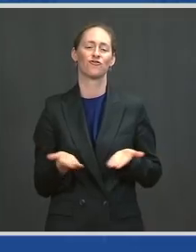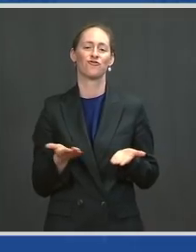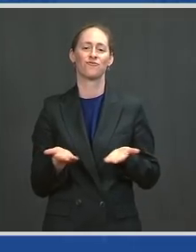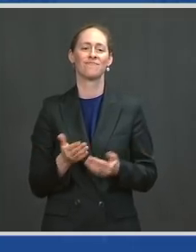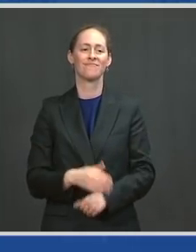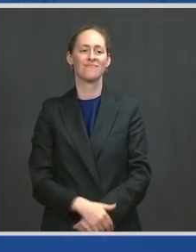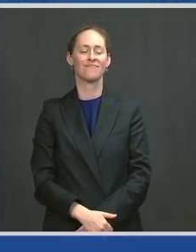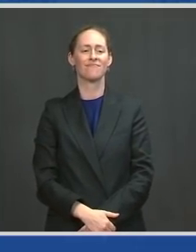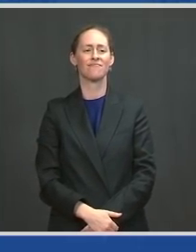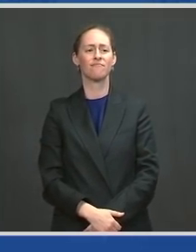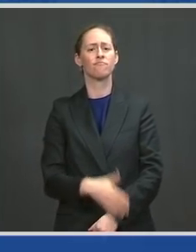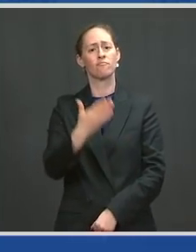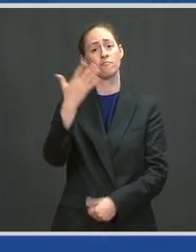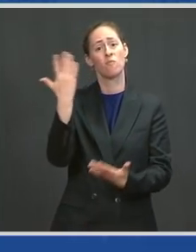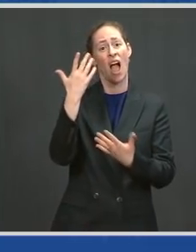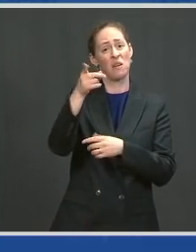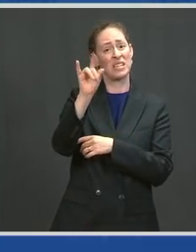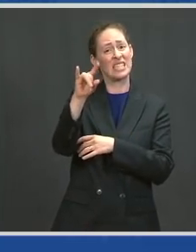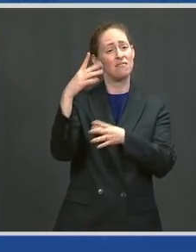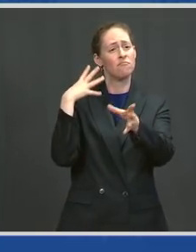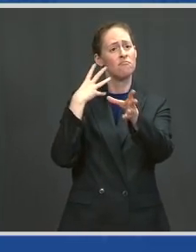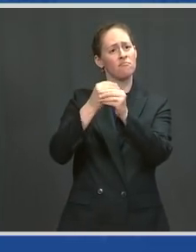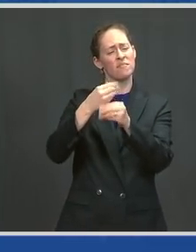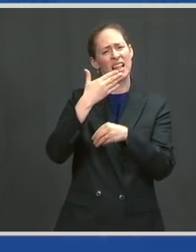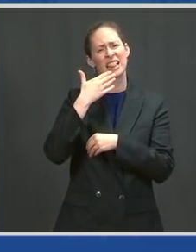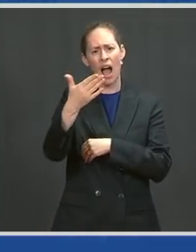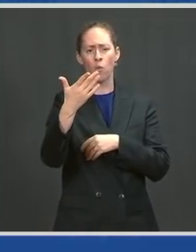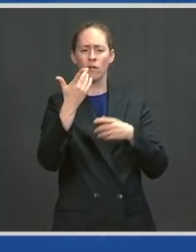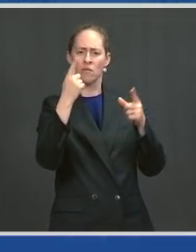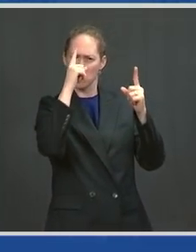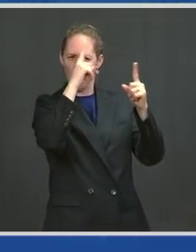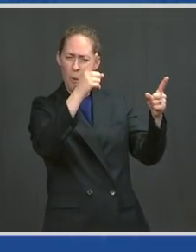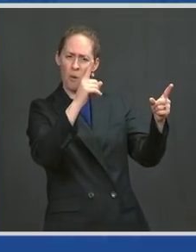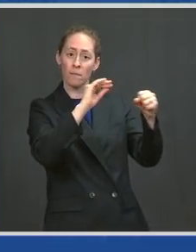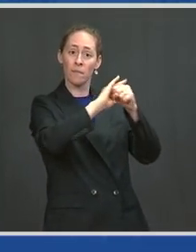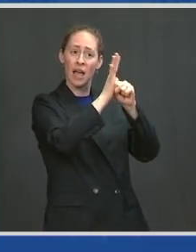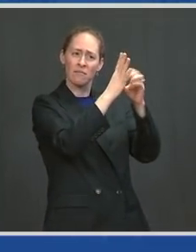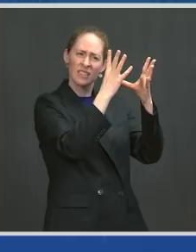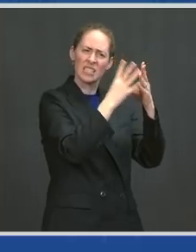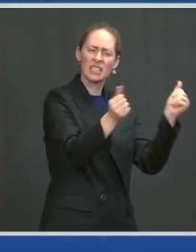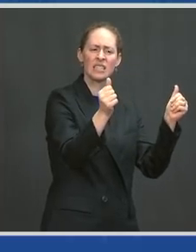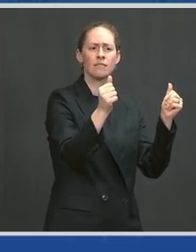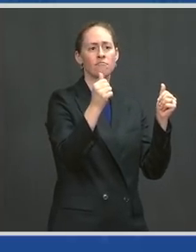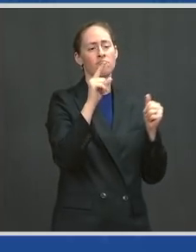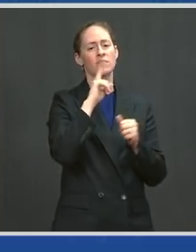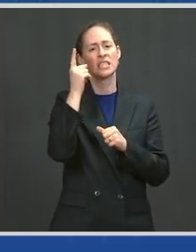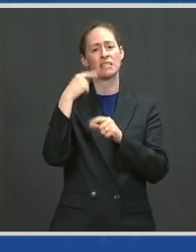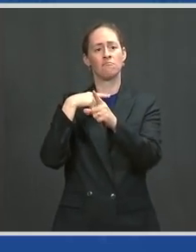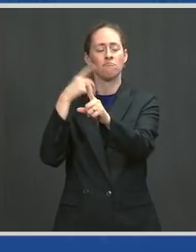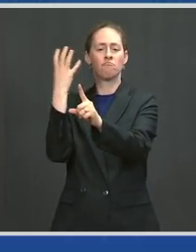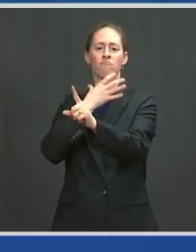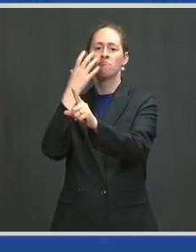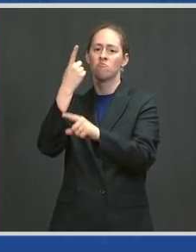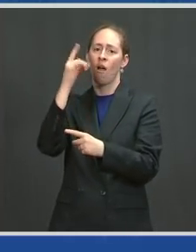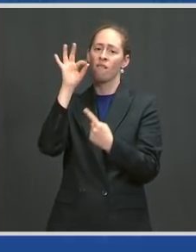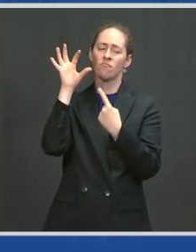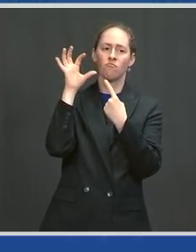doing to help win the fight against COVID. You're one of the best governors in the country in taking this on. And you did it from the beginning.